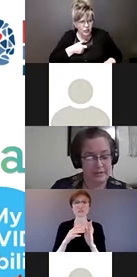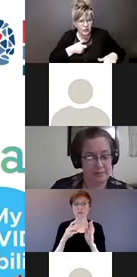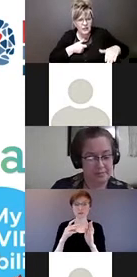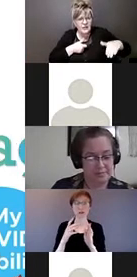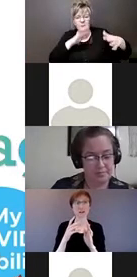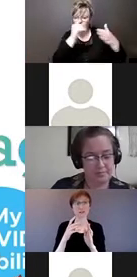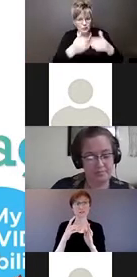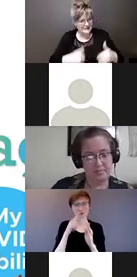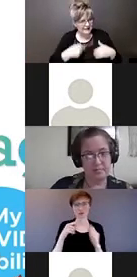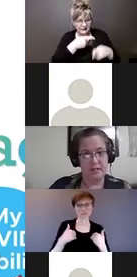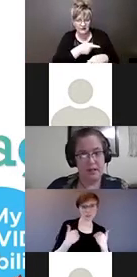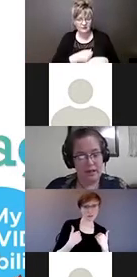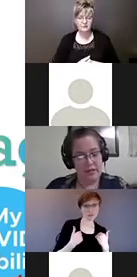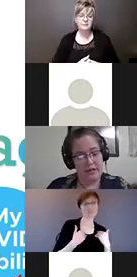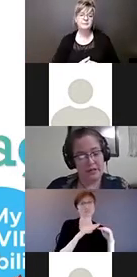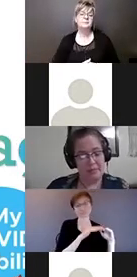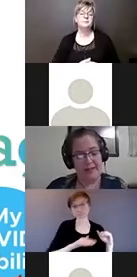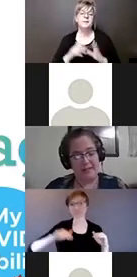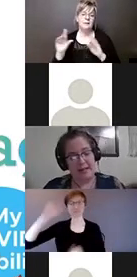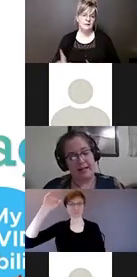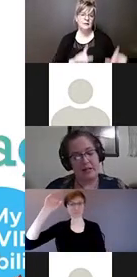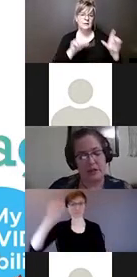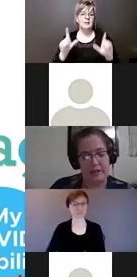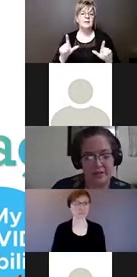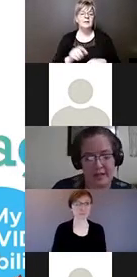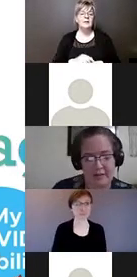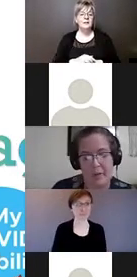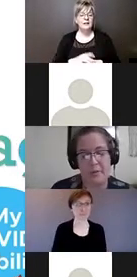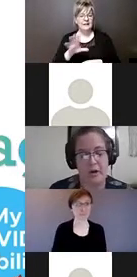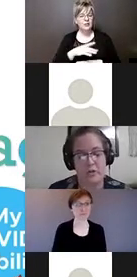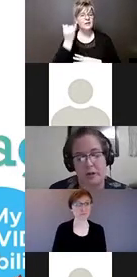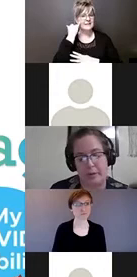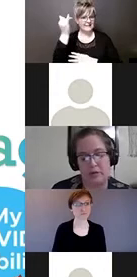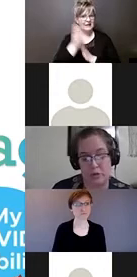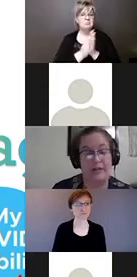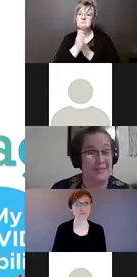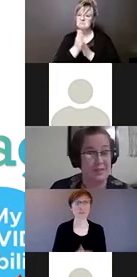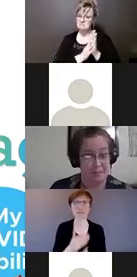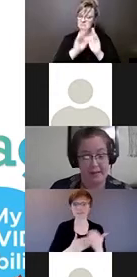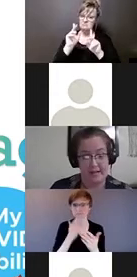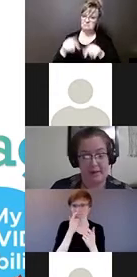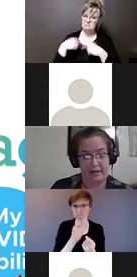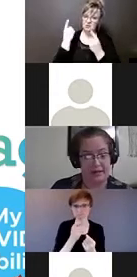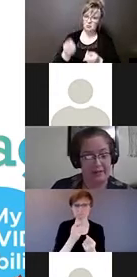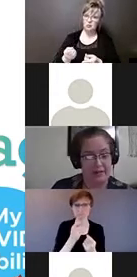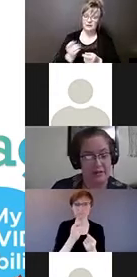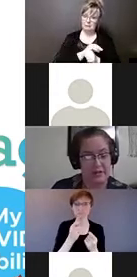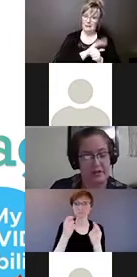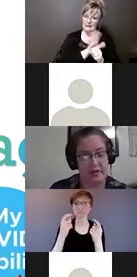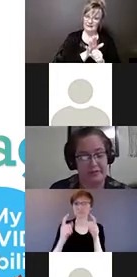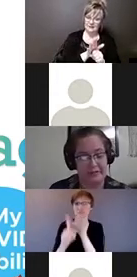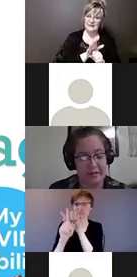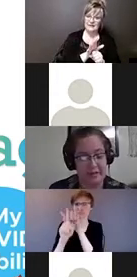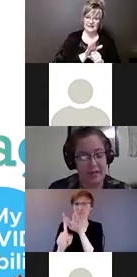slide, please. There are some fascinating initiatives that have come across during this pandemic that I feel are